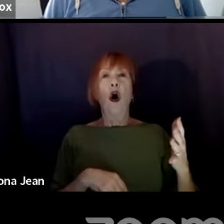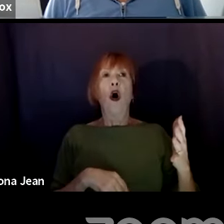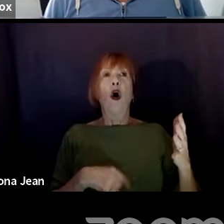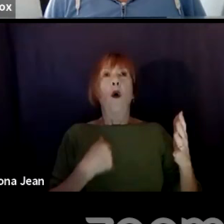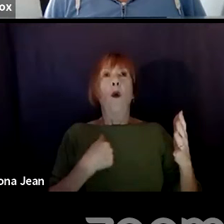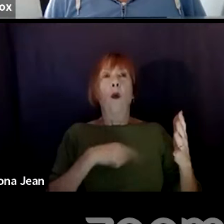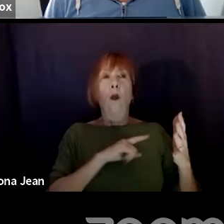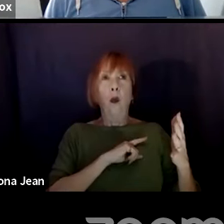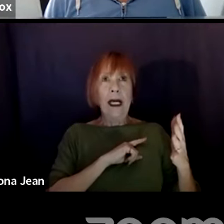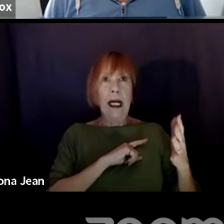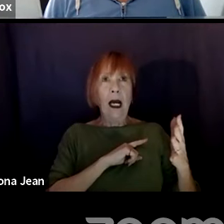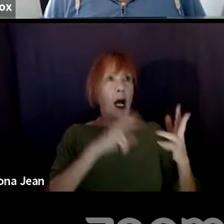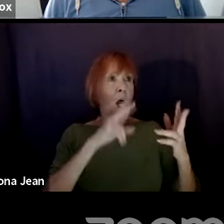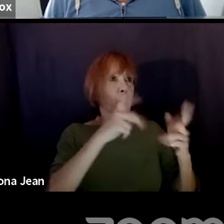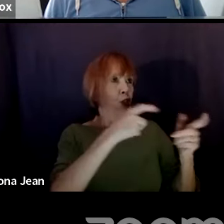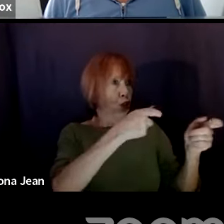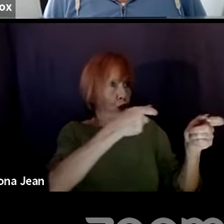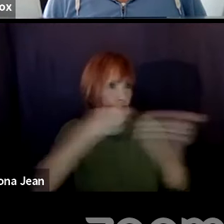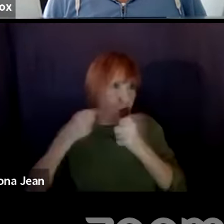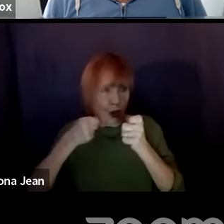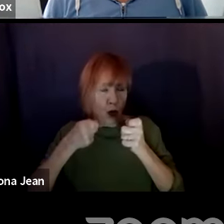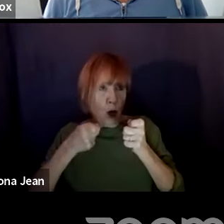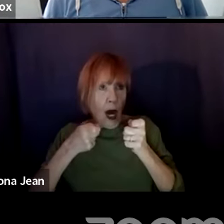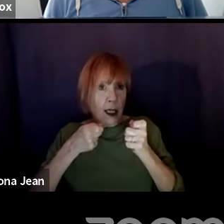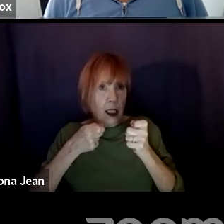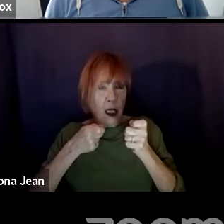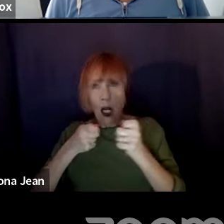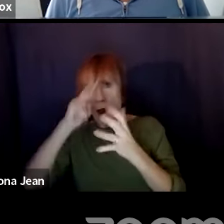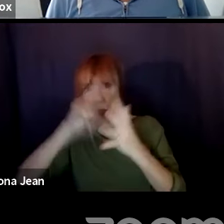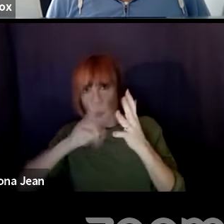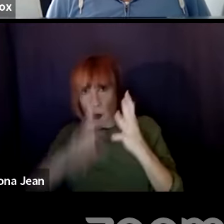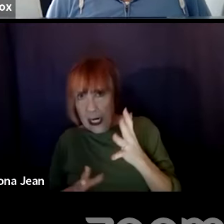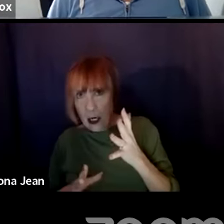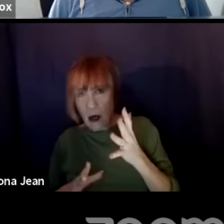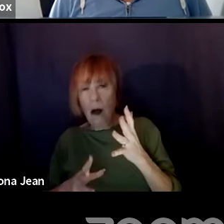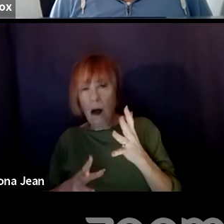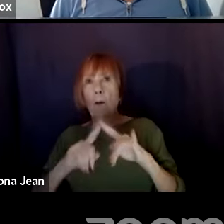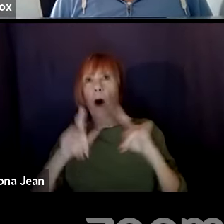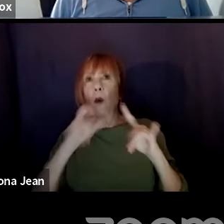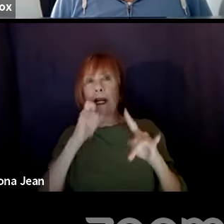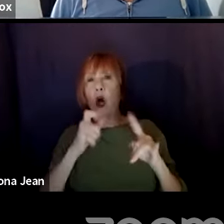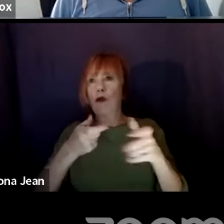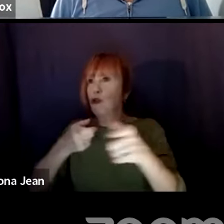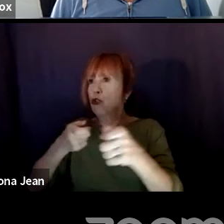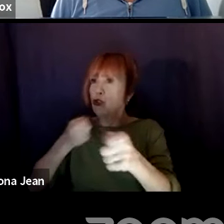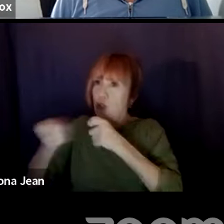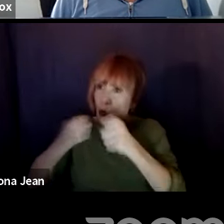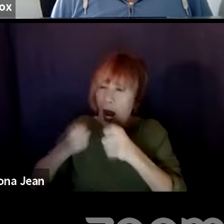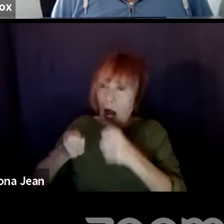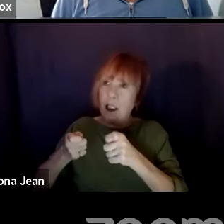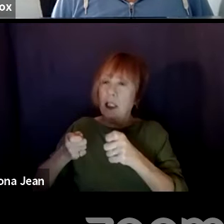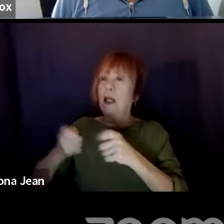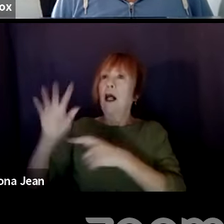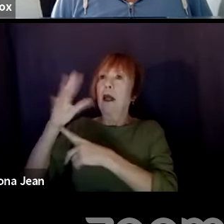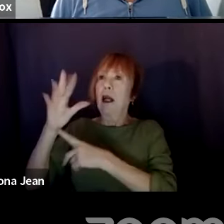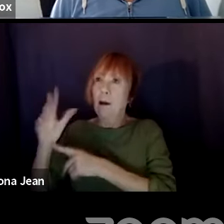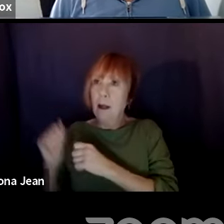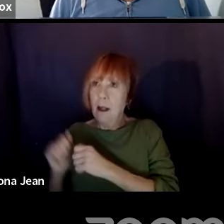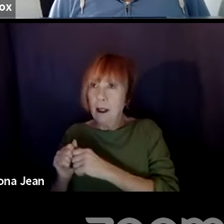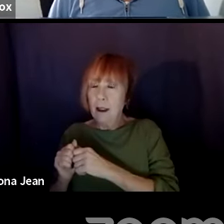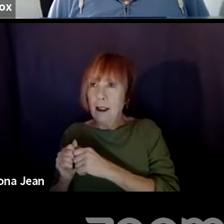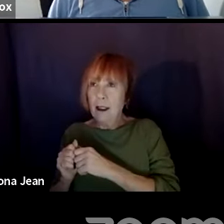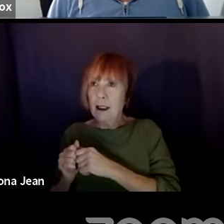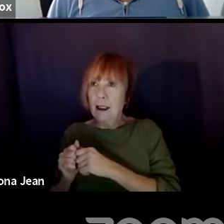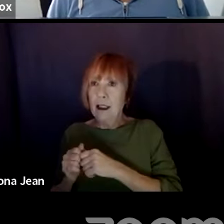director on the page. What about more specific things like camera dollies in on Captain